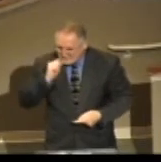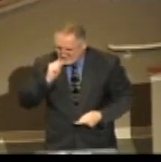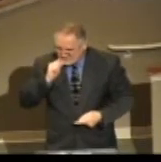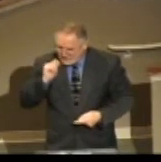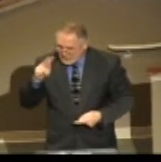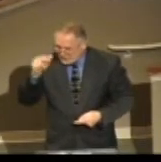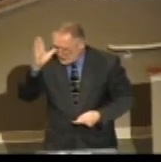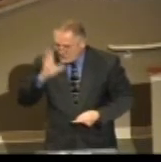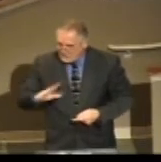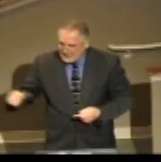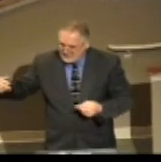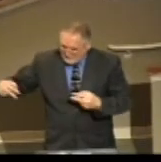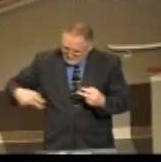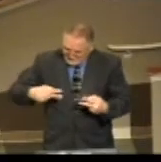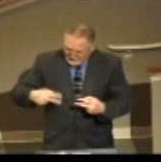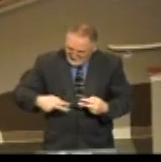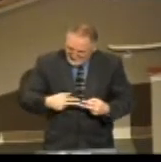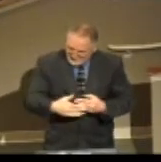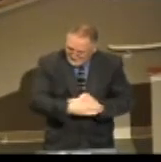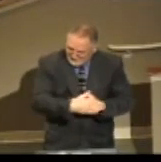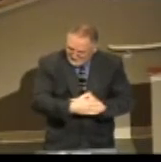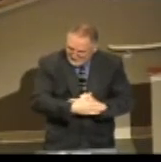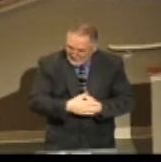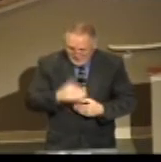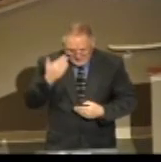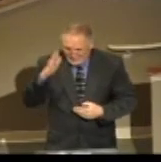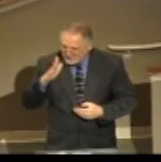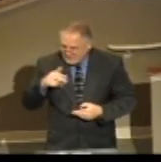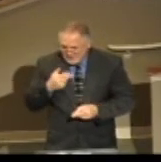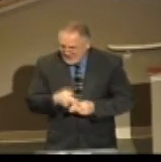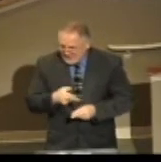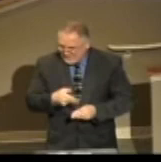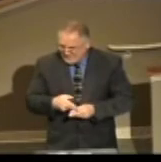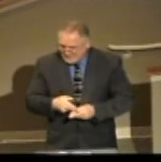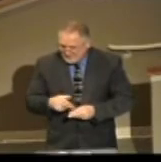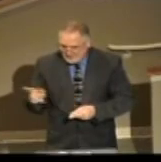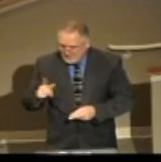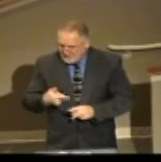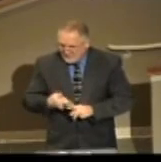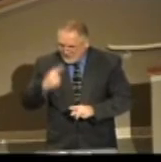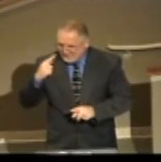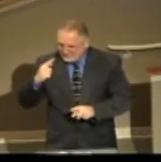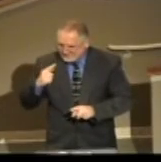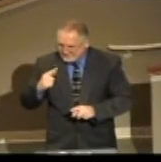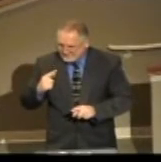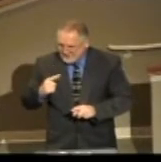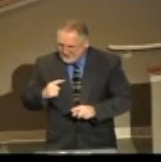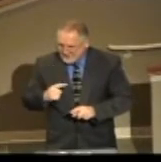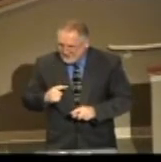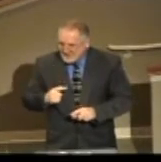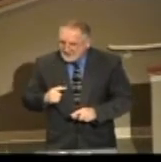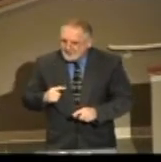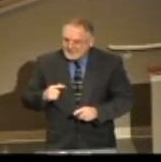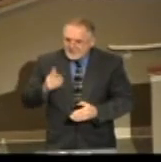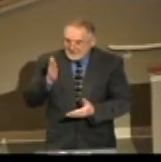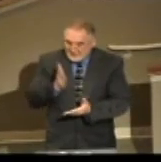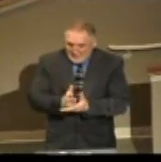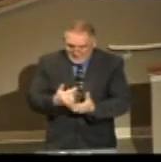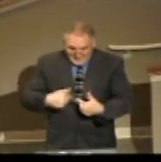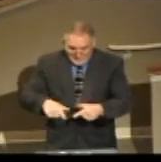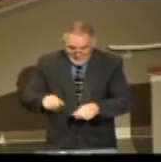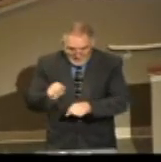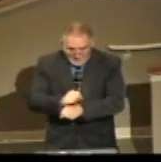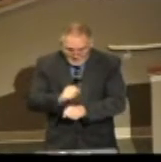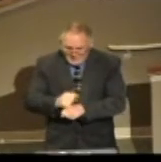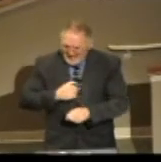And two men came by that day who I have no idea who they were, had no idea where they came from, wouldn't know them from anybody else. And they stopped me while I was working,